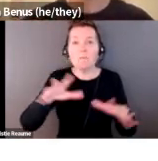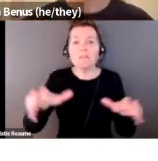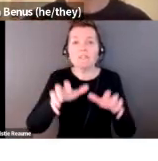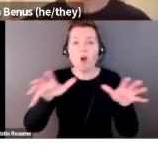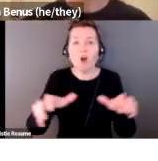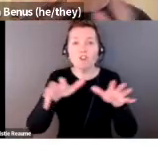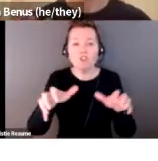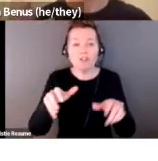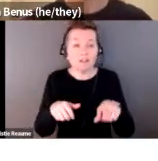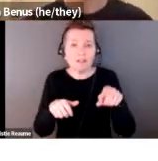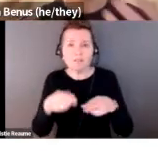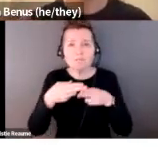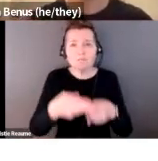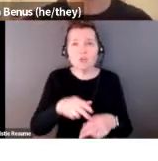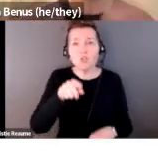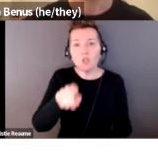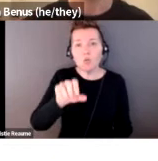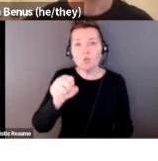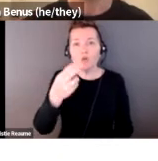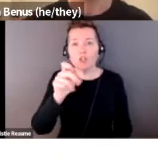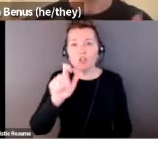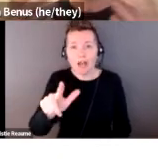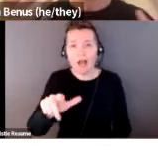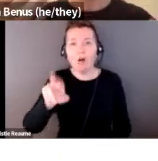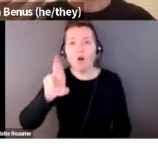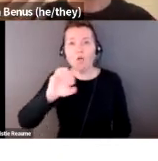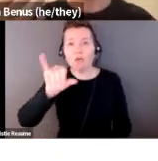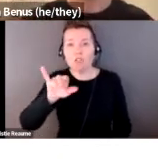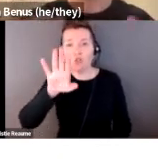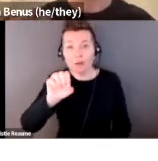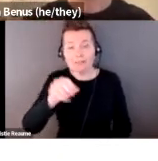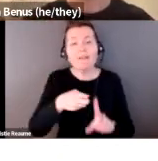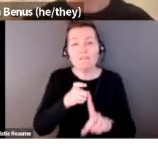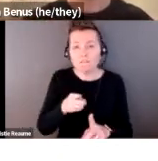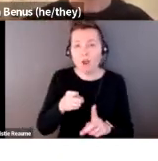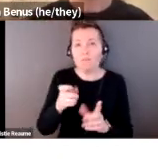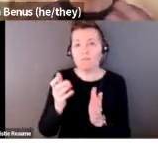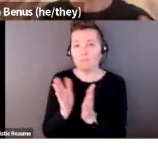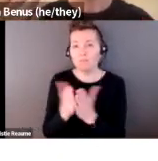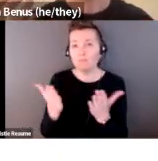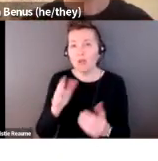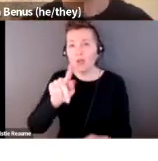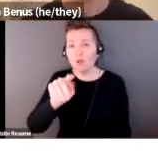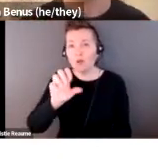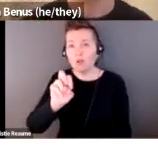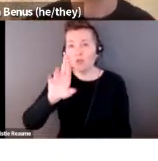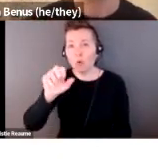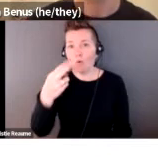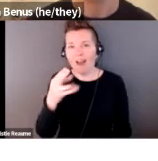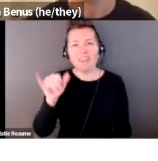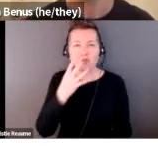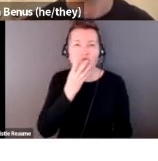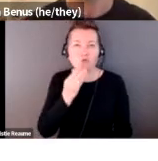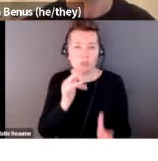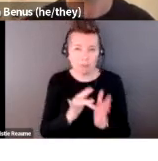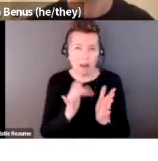is a quote from the Torah, which is the Jewish Bible. And it's taken from a time of a